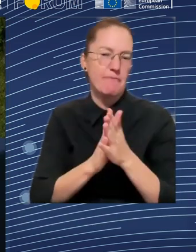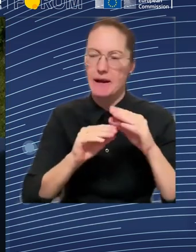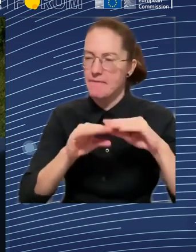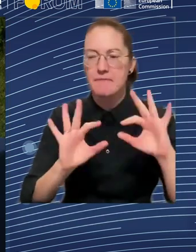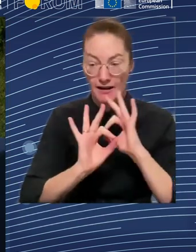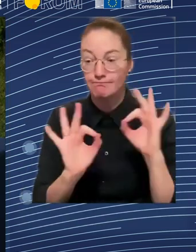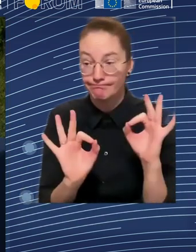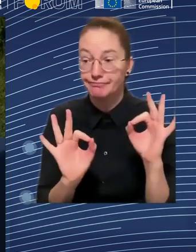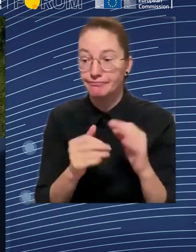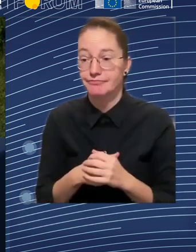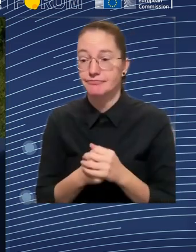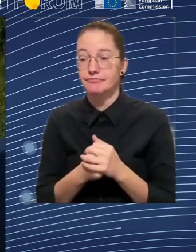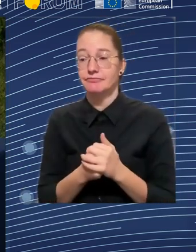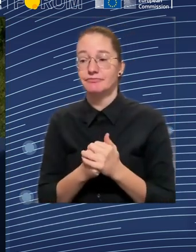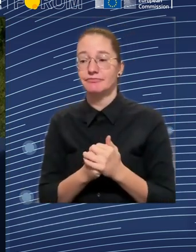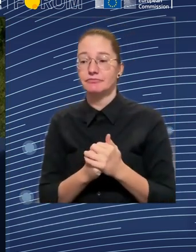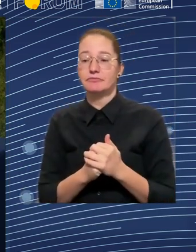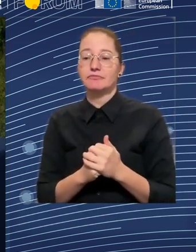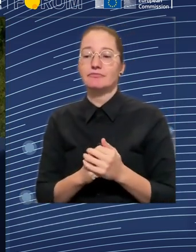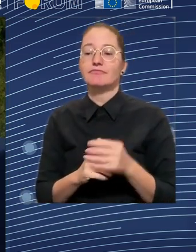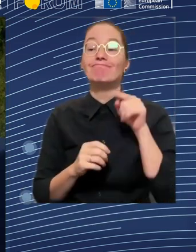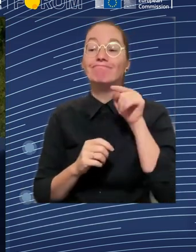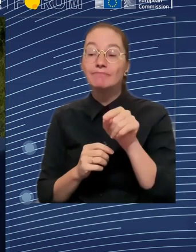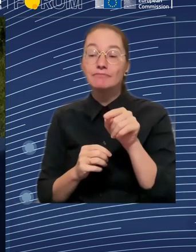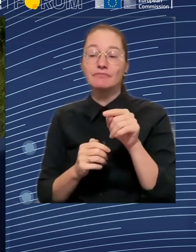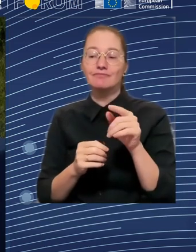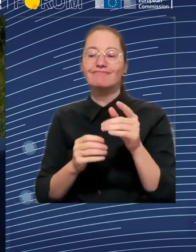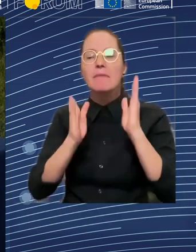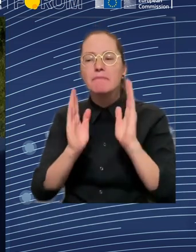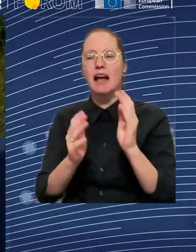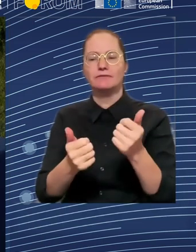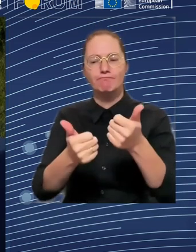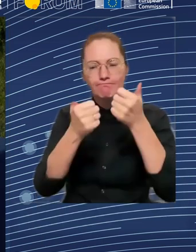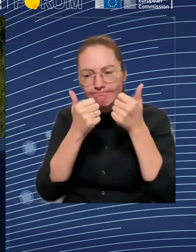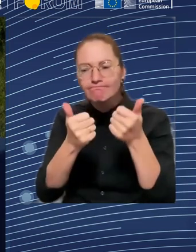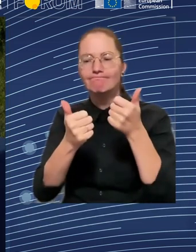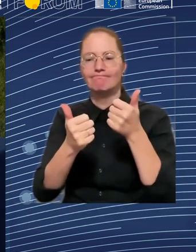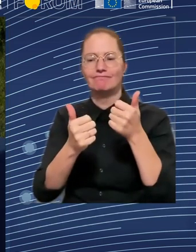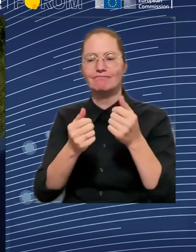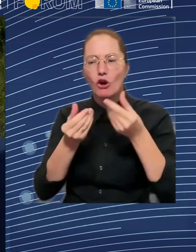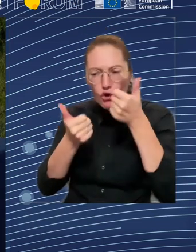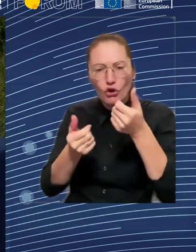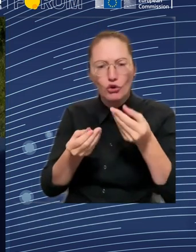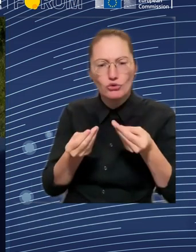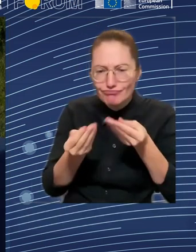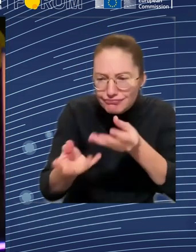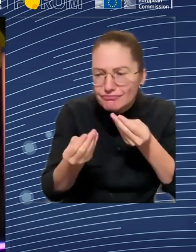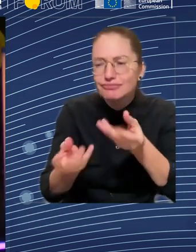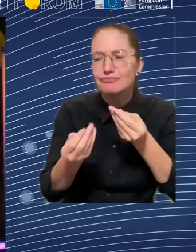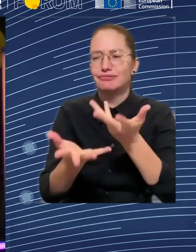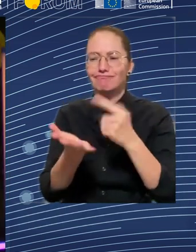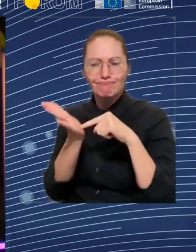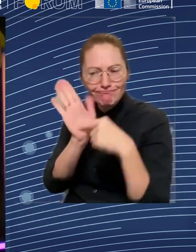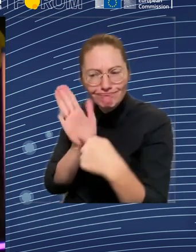the local and regional authorities are not only important for mitigating the threats of the dual